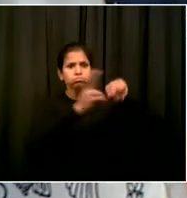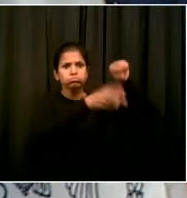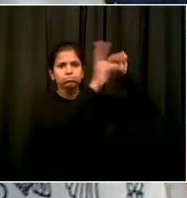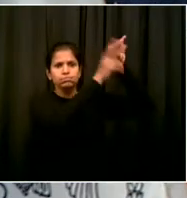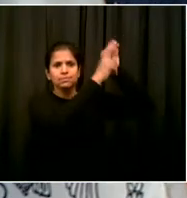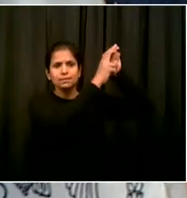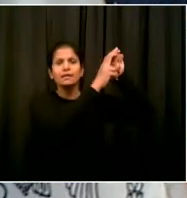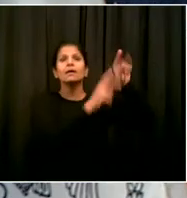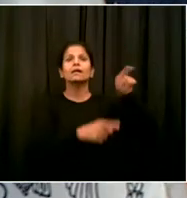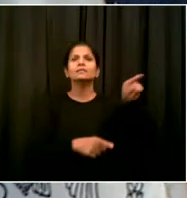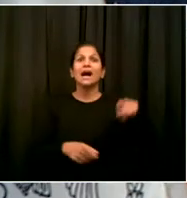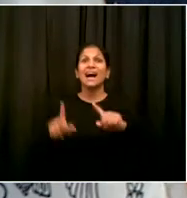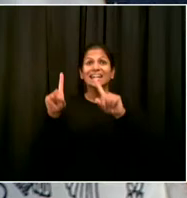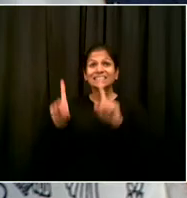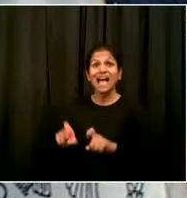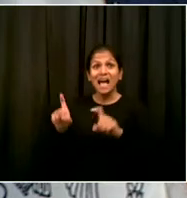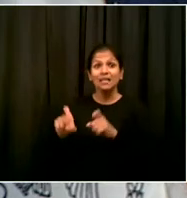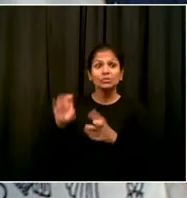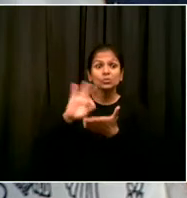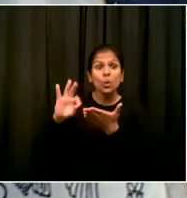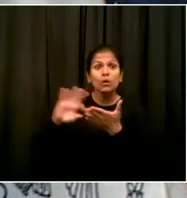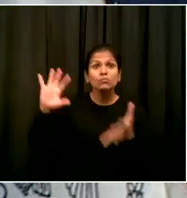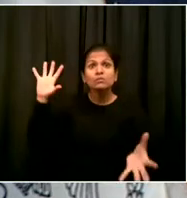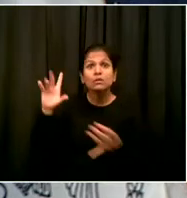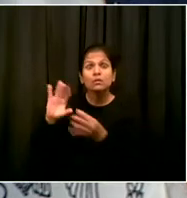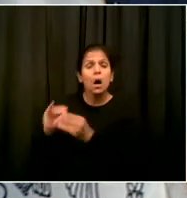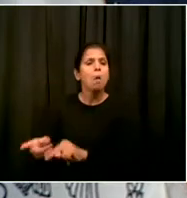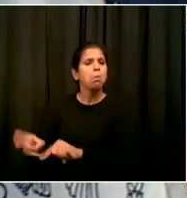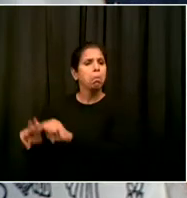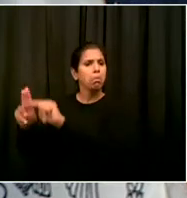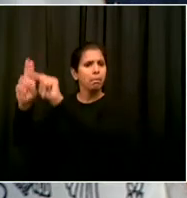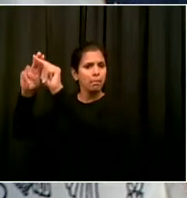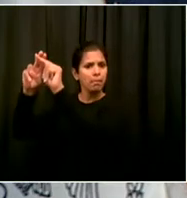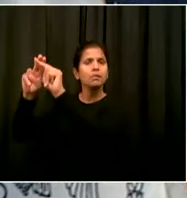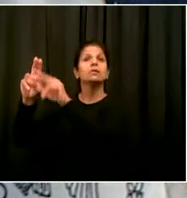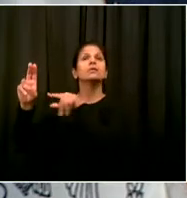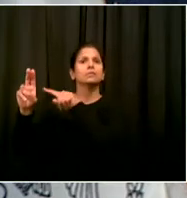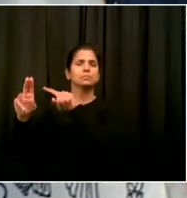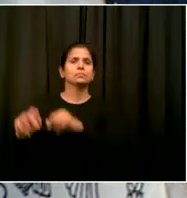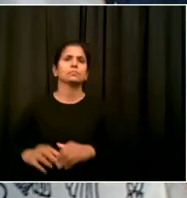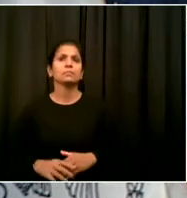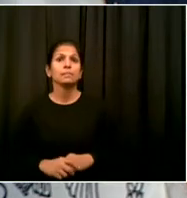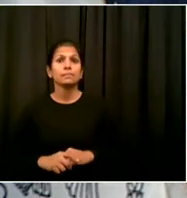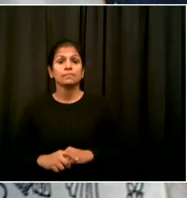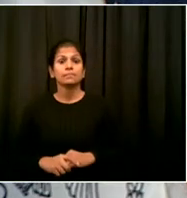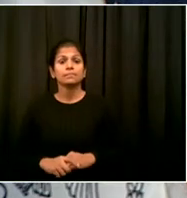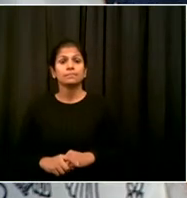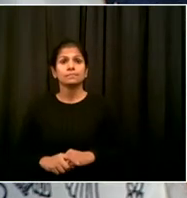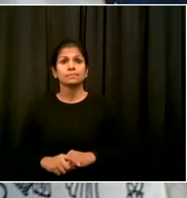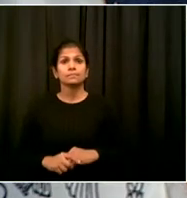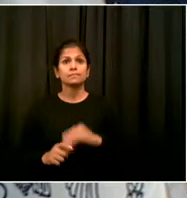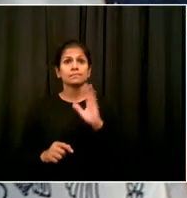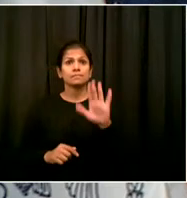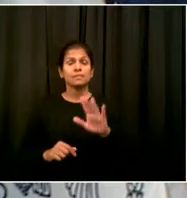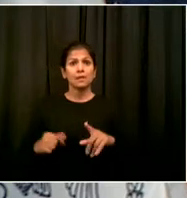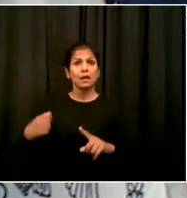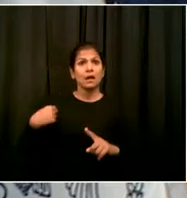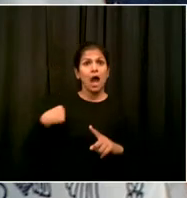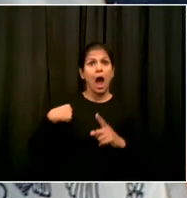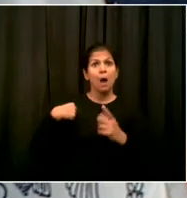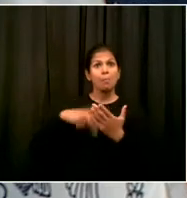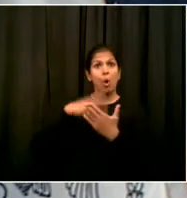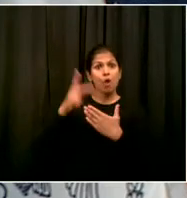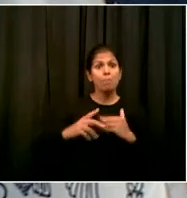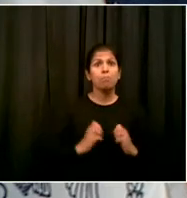youngest kids who have benefited from pre-K and 3K. We're seeing more and more kids take part in advanced placement courses